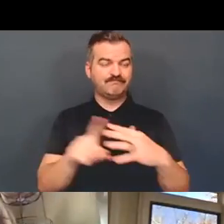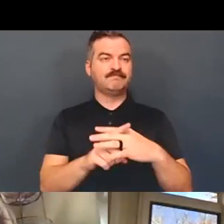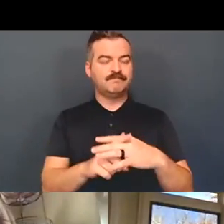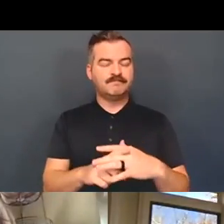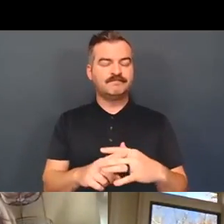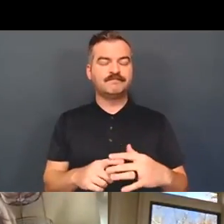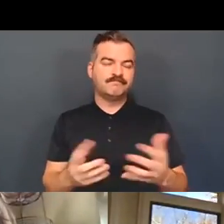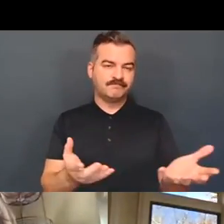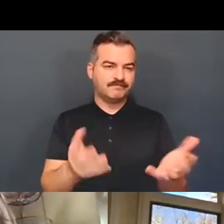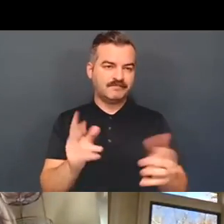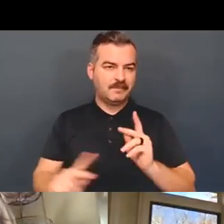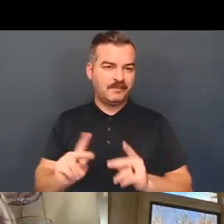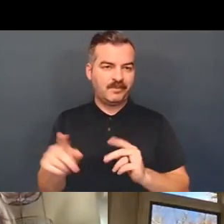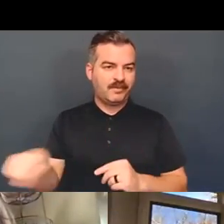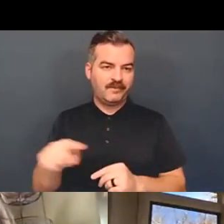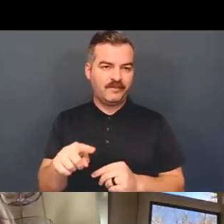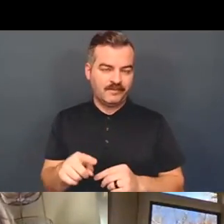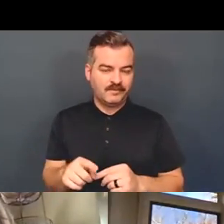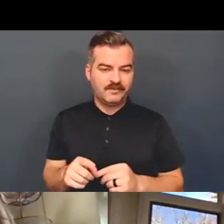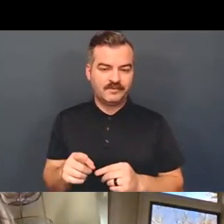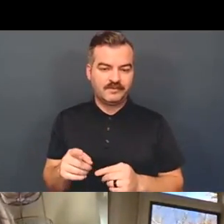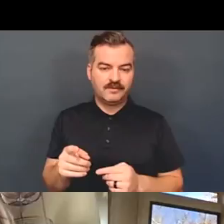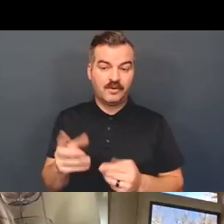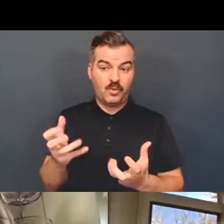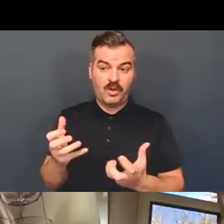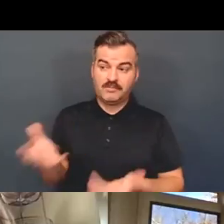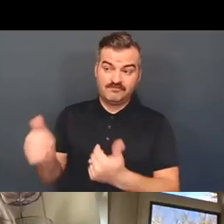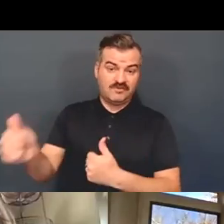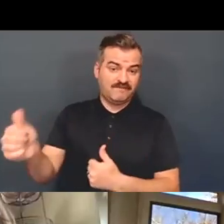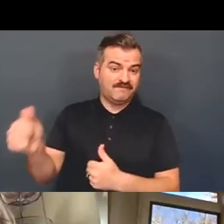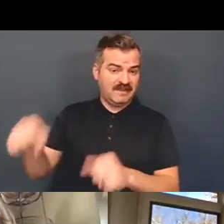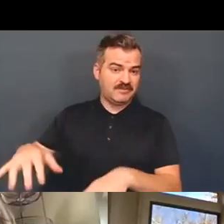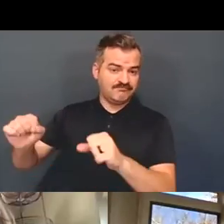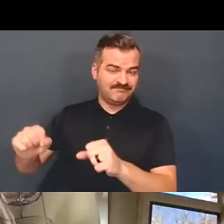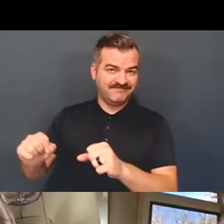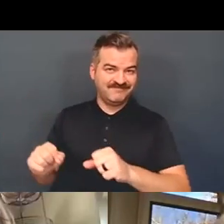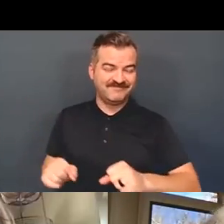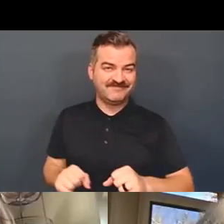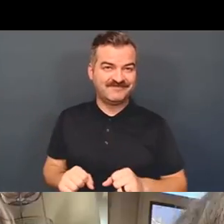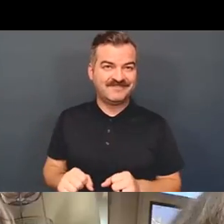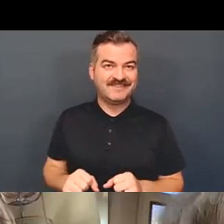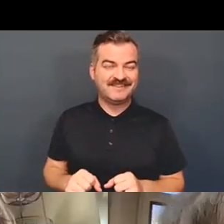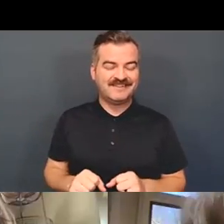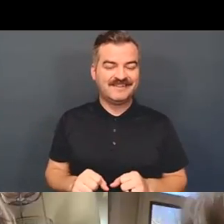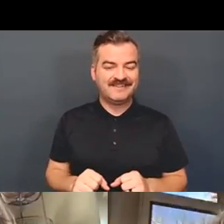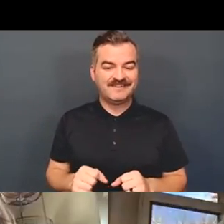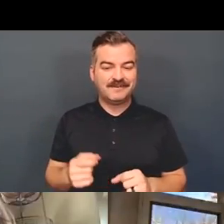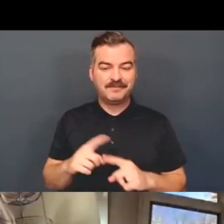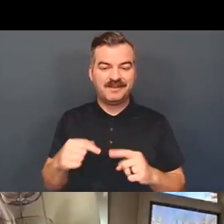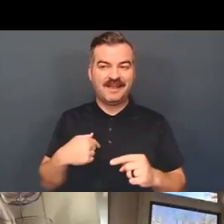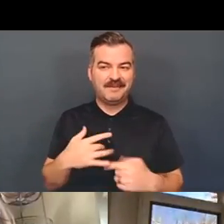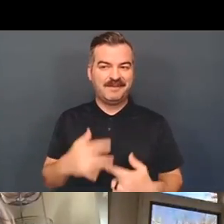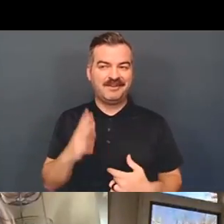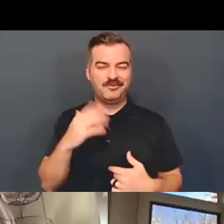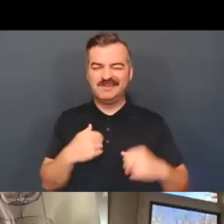is, you know, people have been pushing me on autonomy here, and something that I tend to resist.